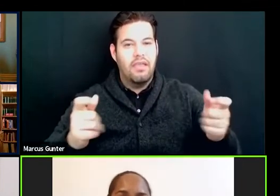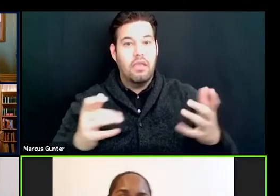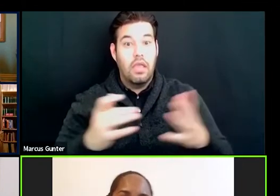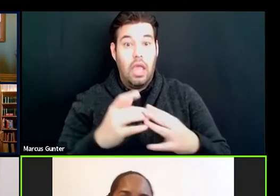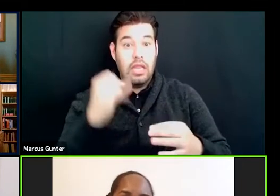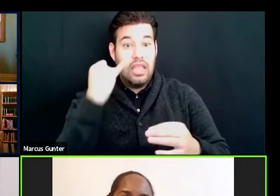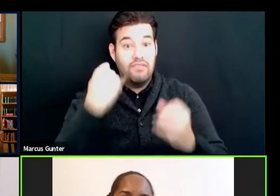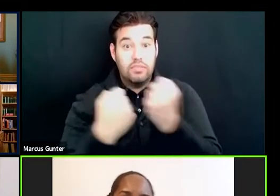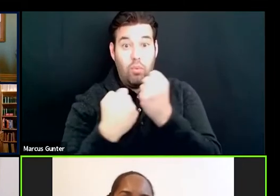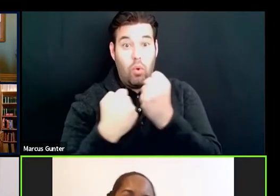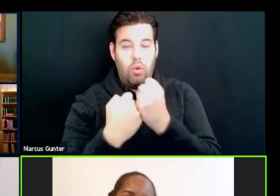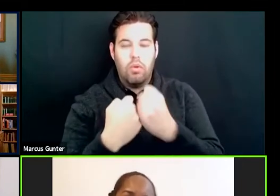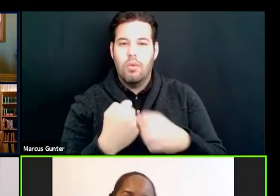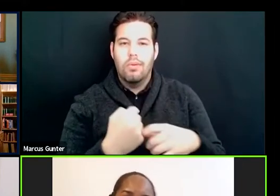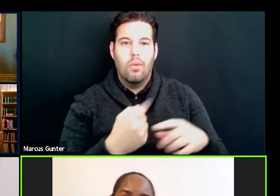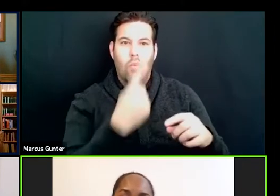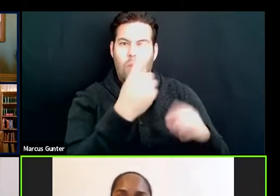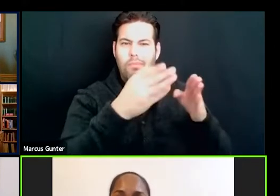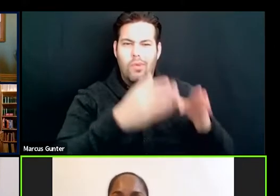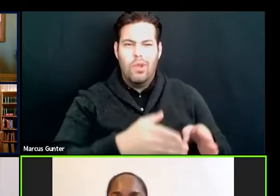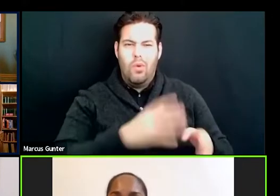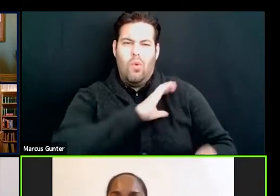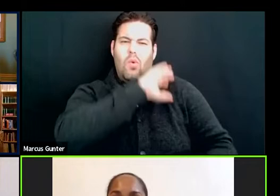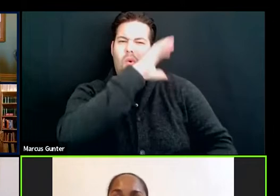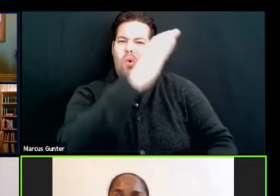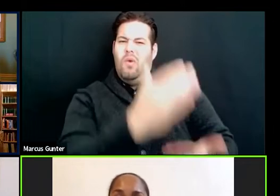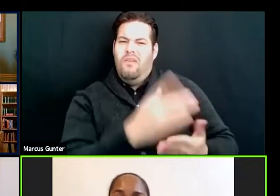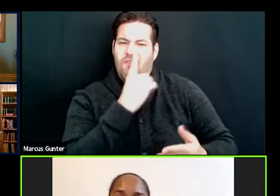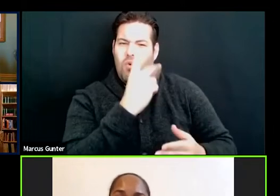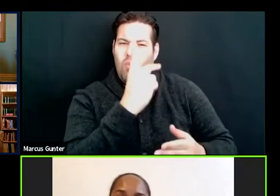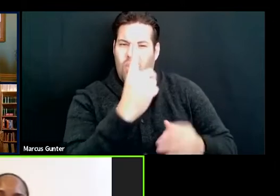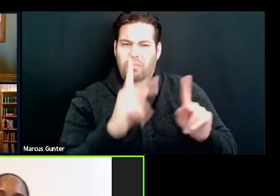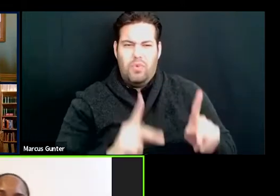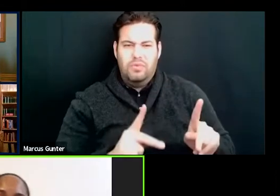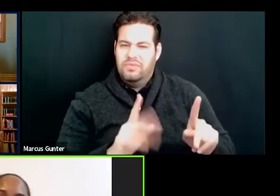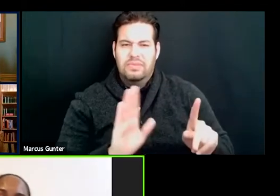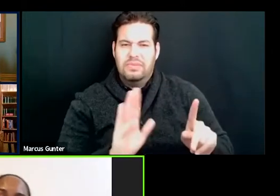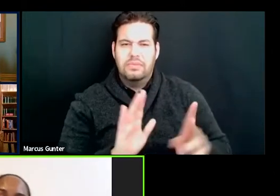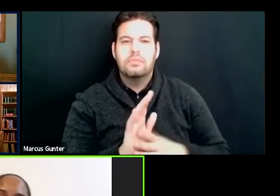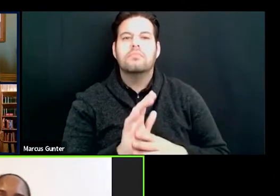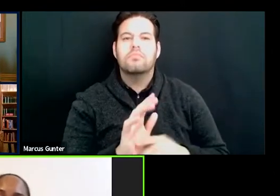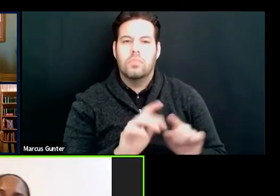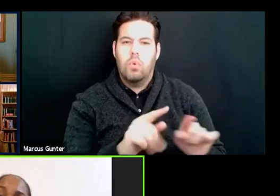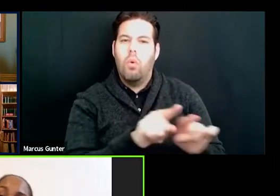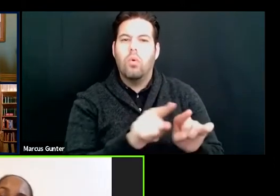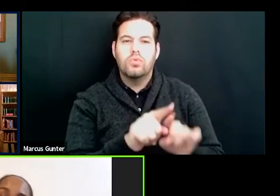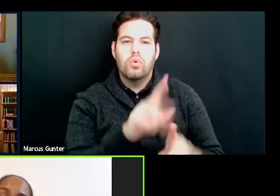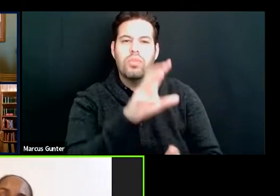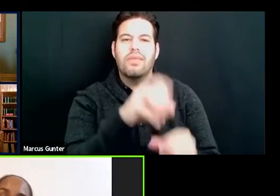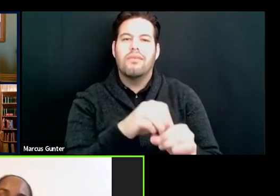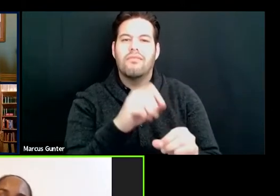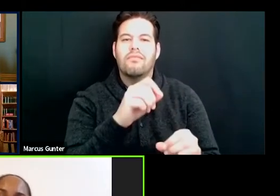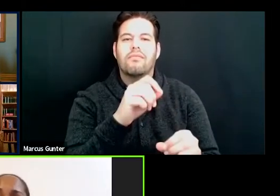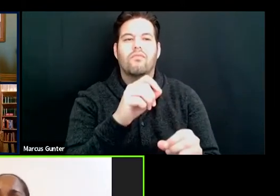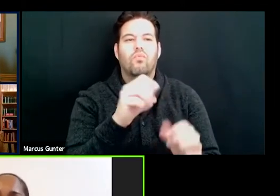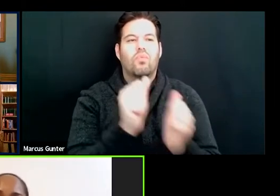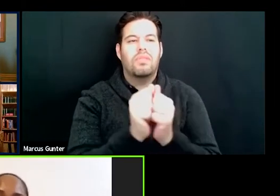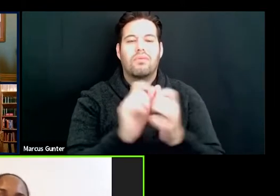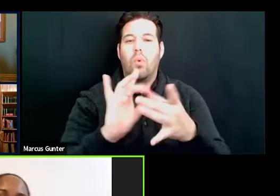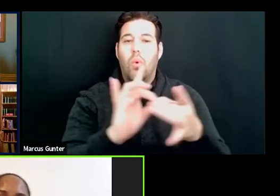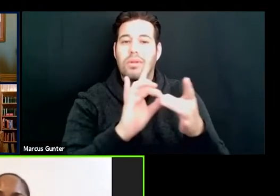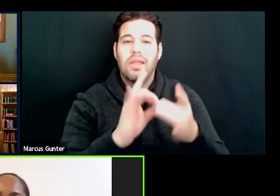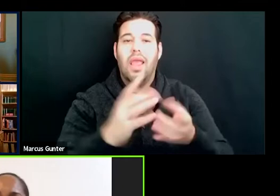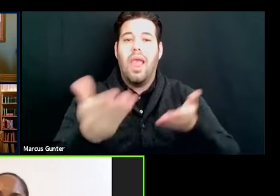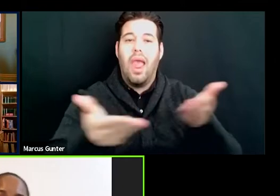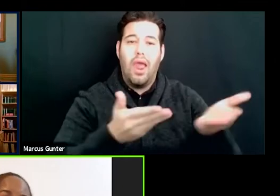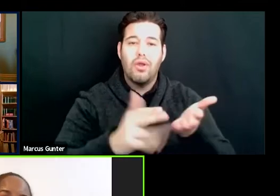supported, right? One person, it would be a large workload for the one person. You want to make sure that they also are doing things like coordinating the hiring